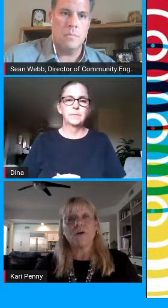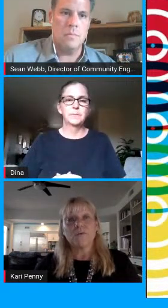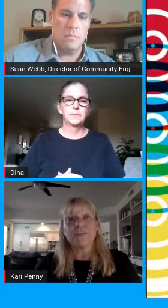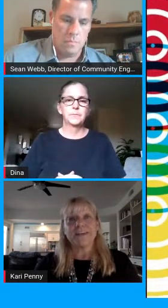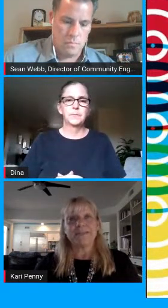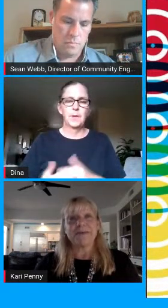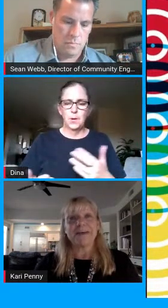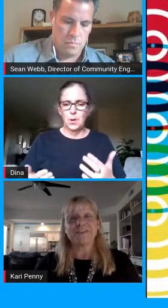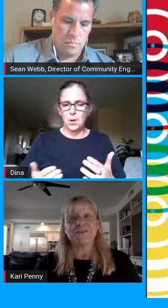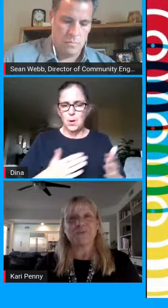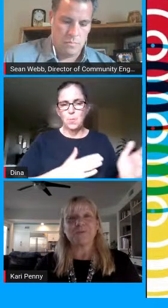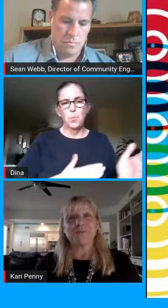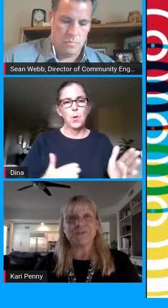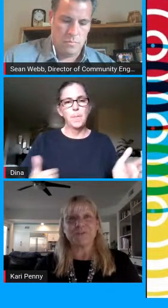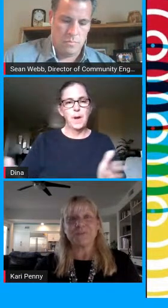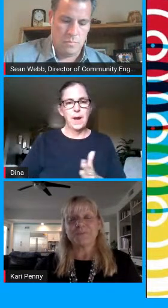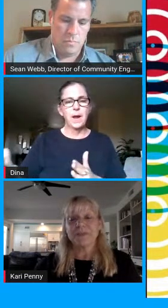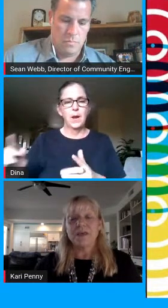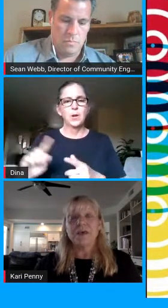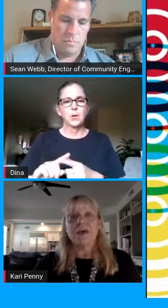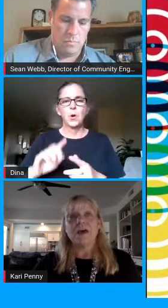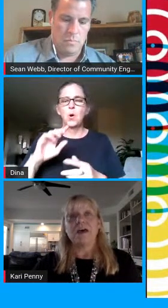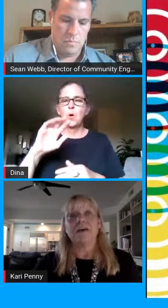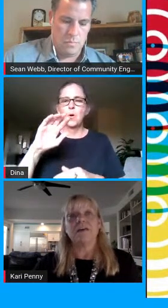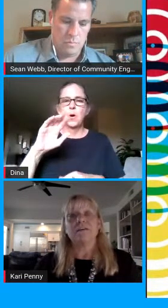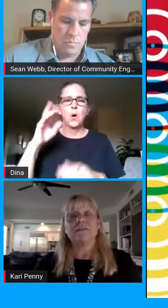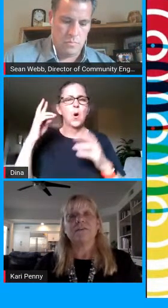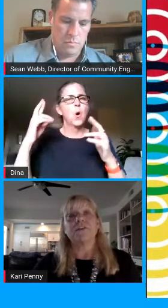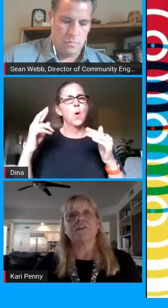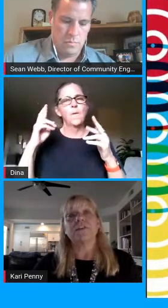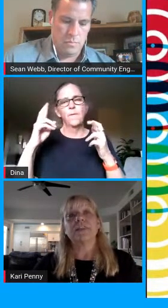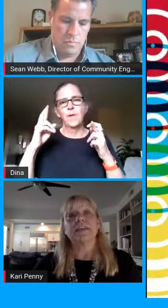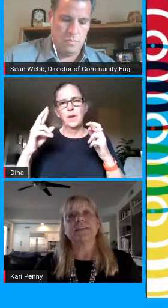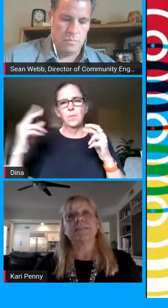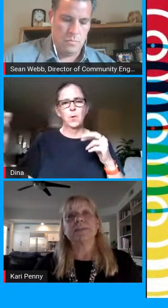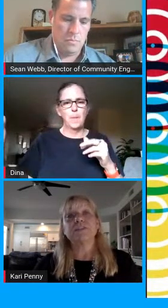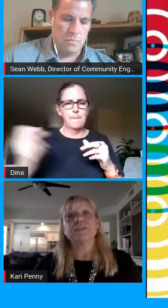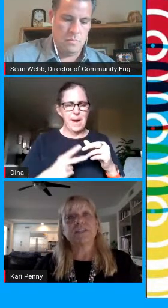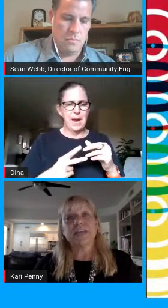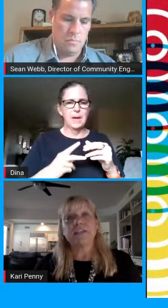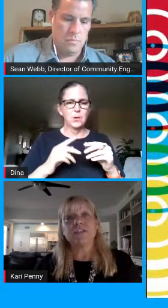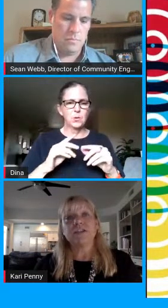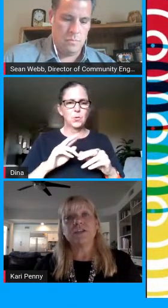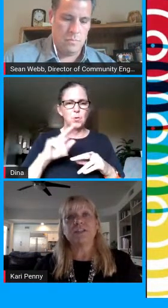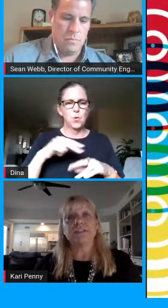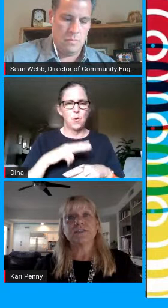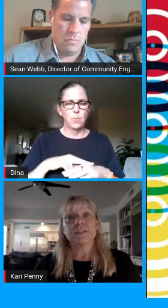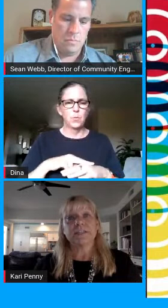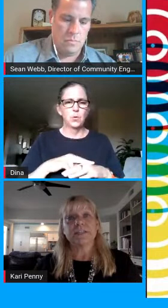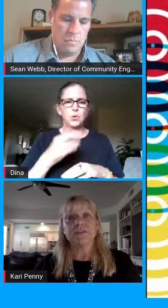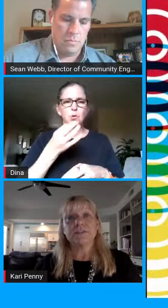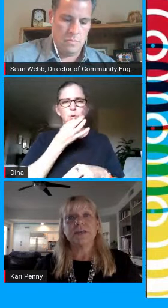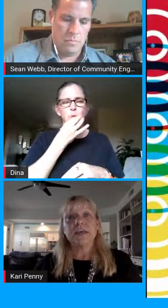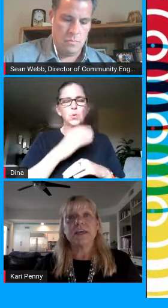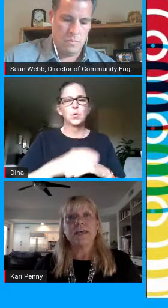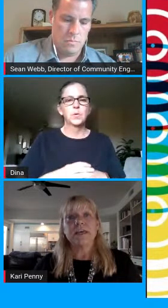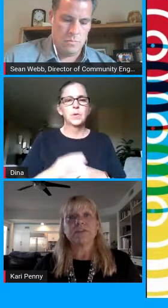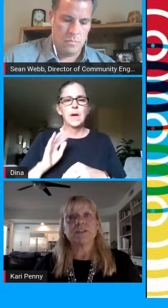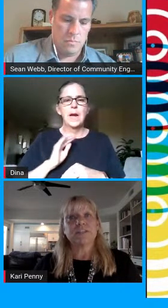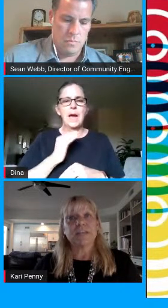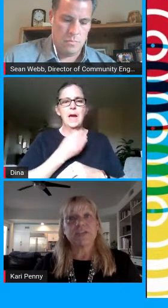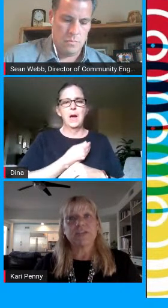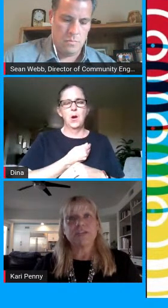um hopefully getting back to normal soon for the special education our district leaders